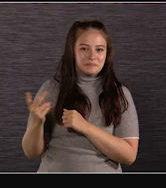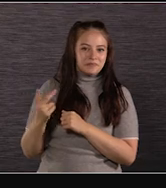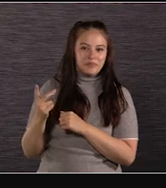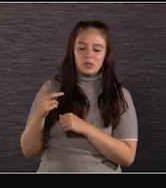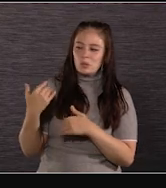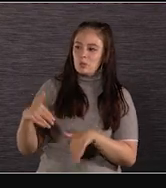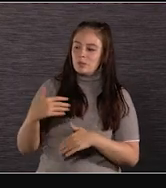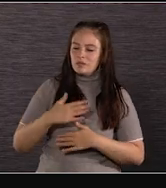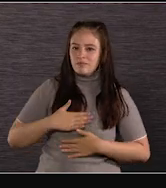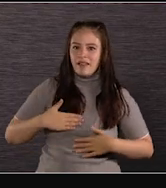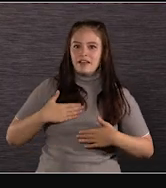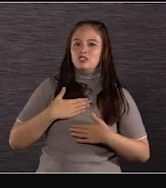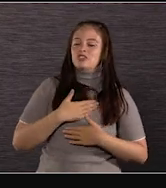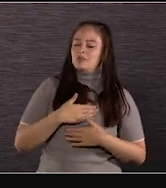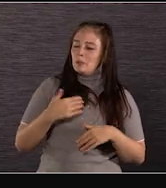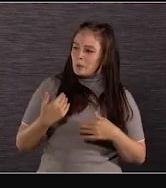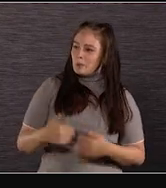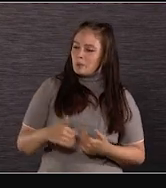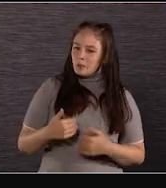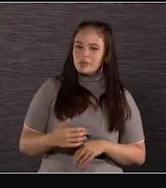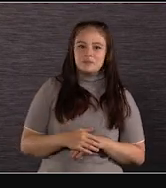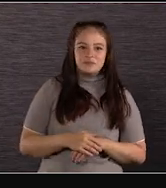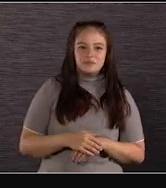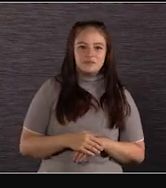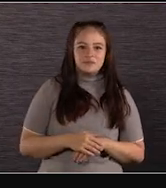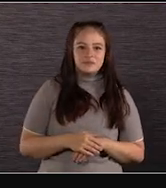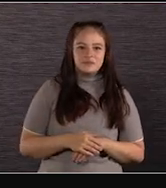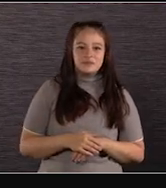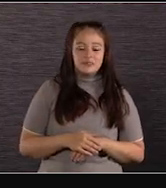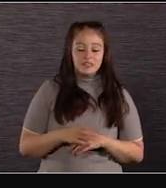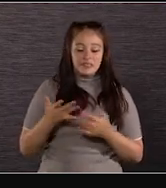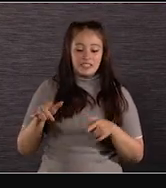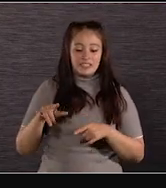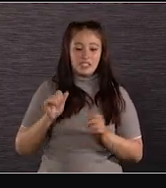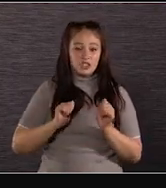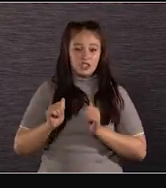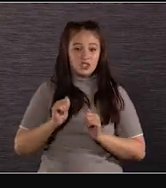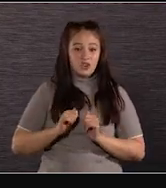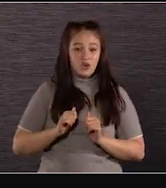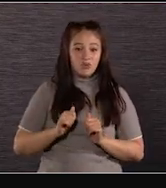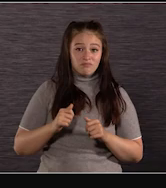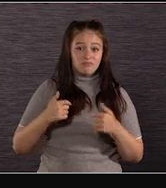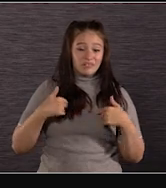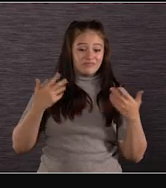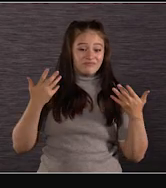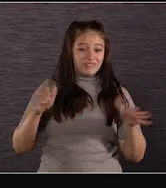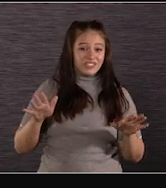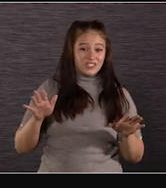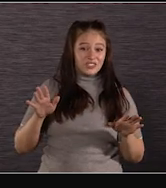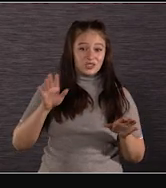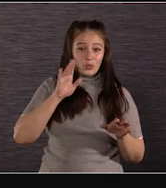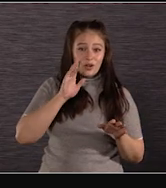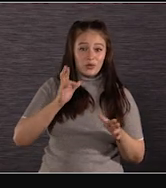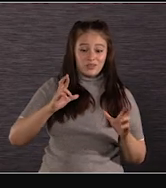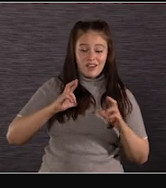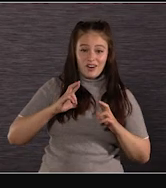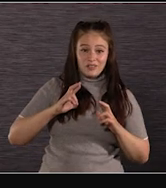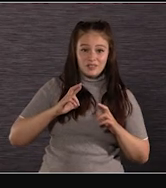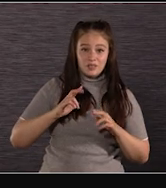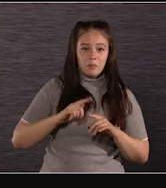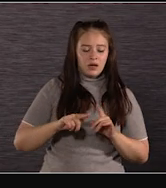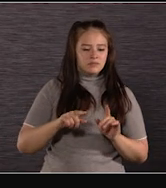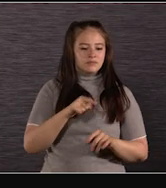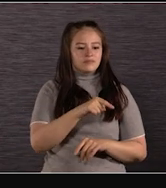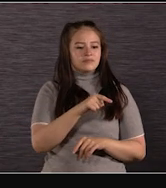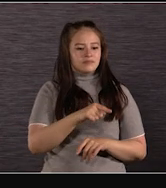and an honour. I'm going to hang the rig up after this show, so this is my last Steadicam show. There's 125 features.